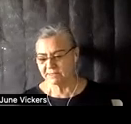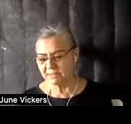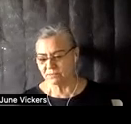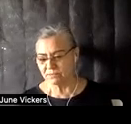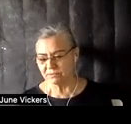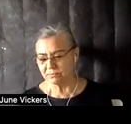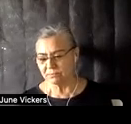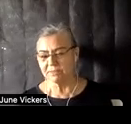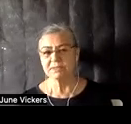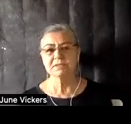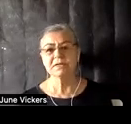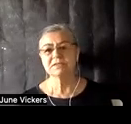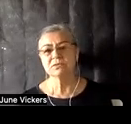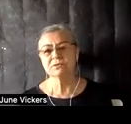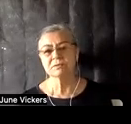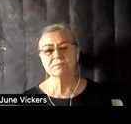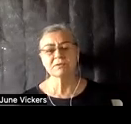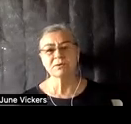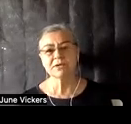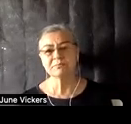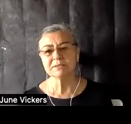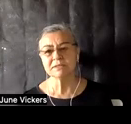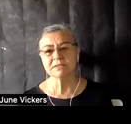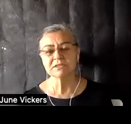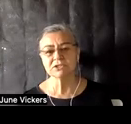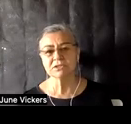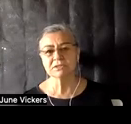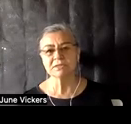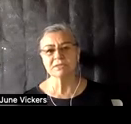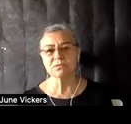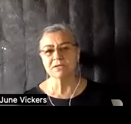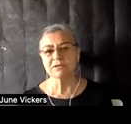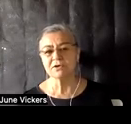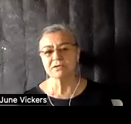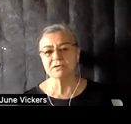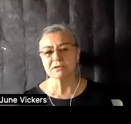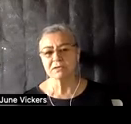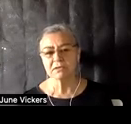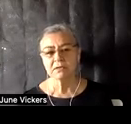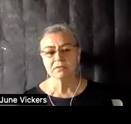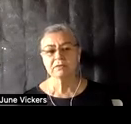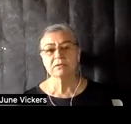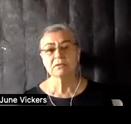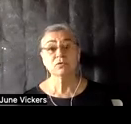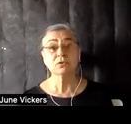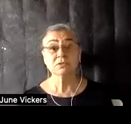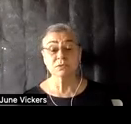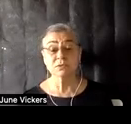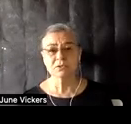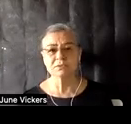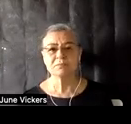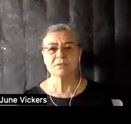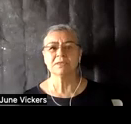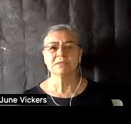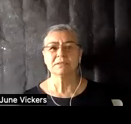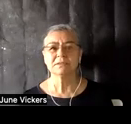sat down with them and i told them about how i'd been conditioned and what i thought they of course were